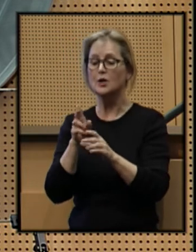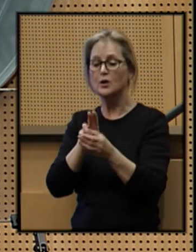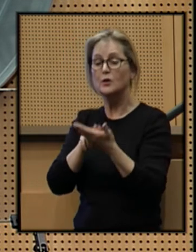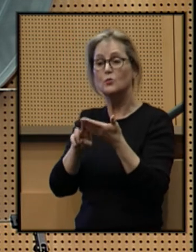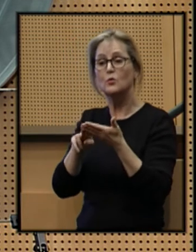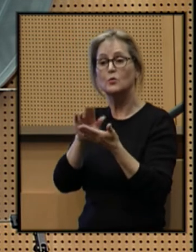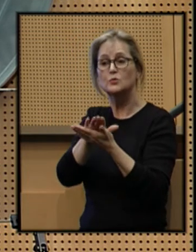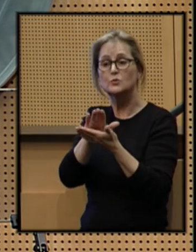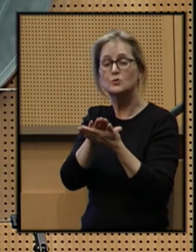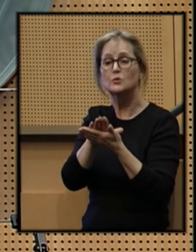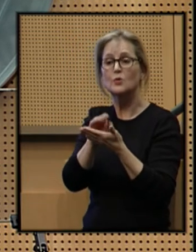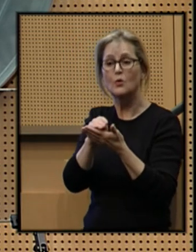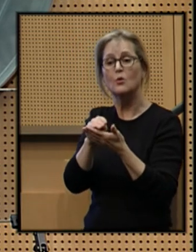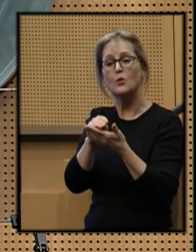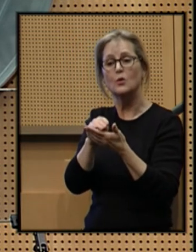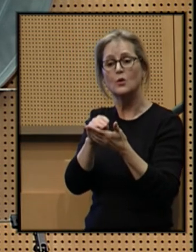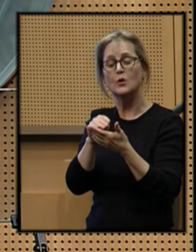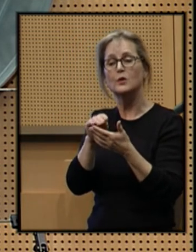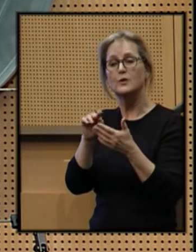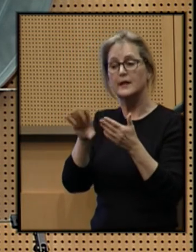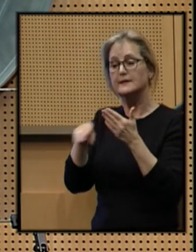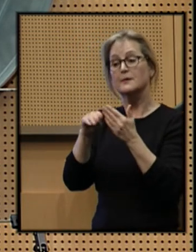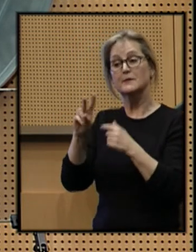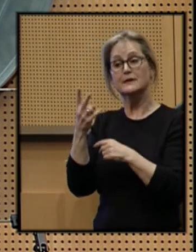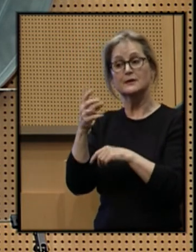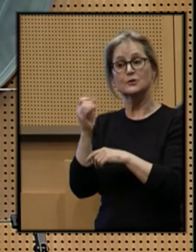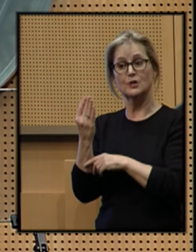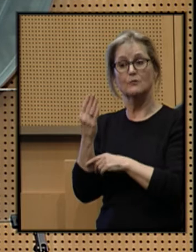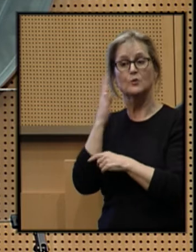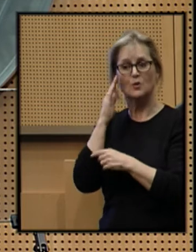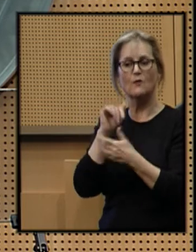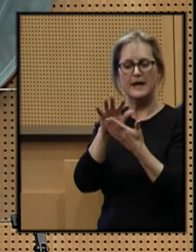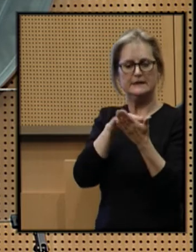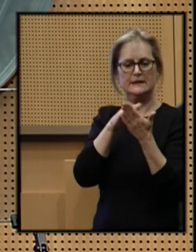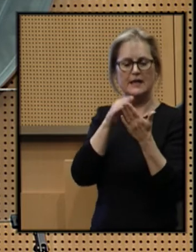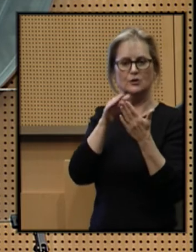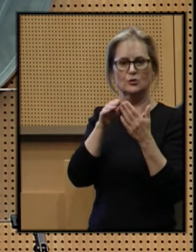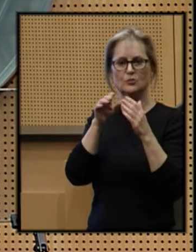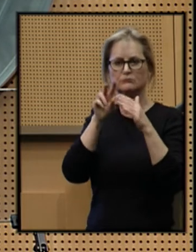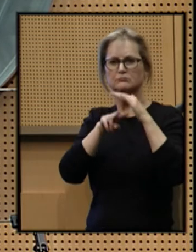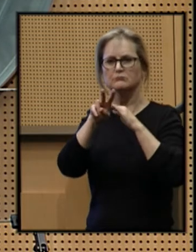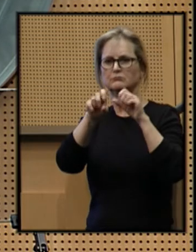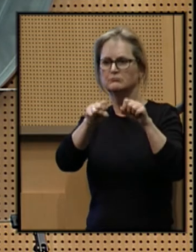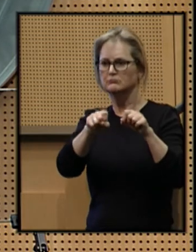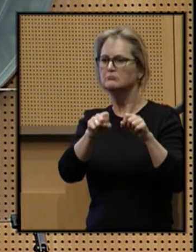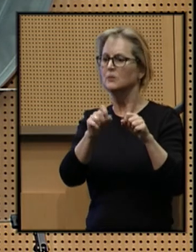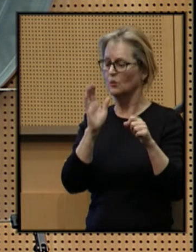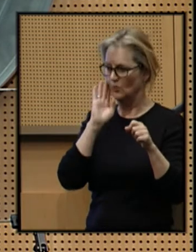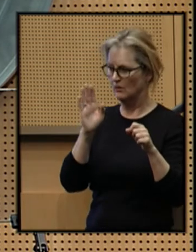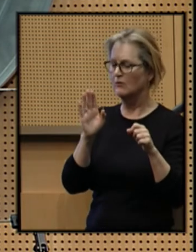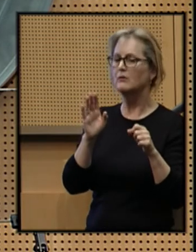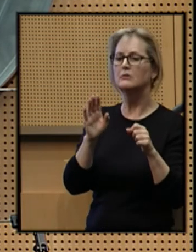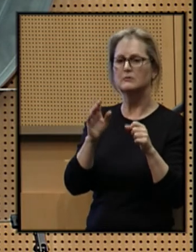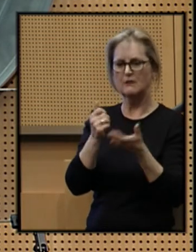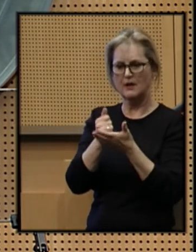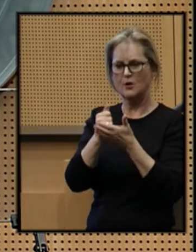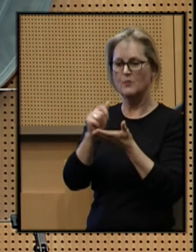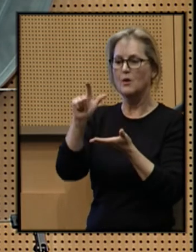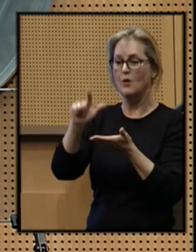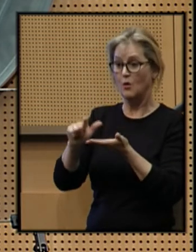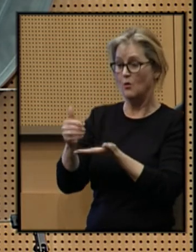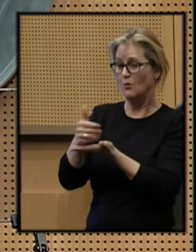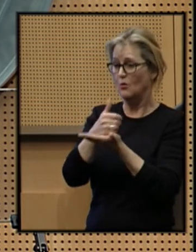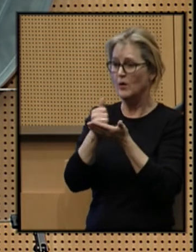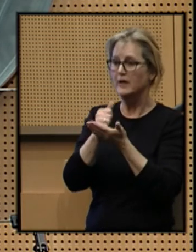in school, or take a second job. And we know schedule predictability will most help low-wage